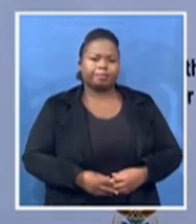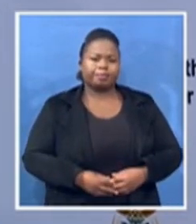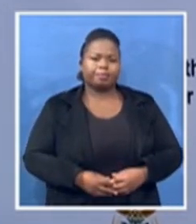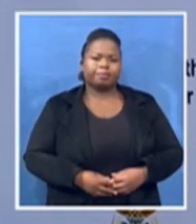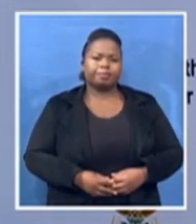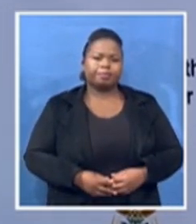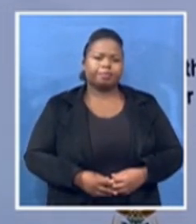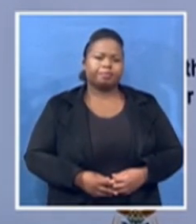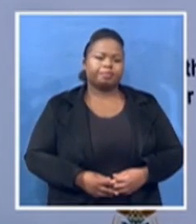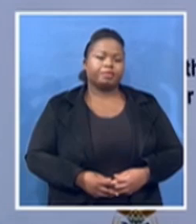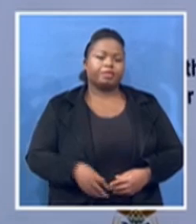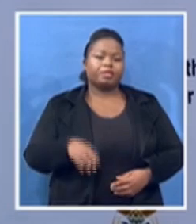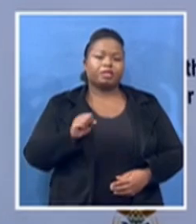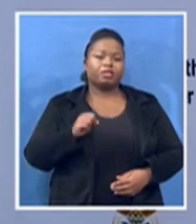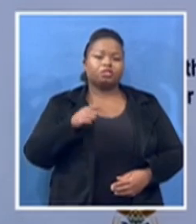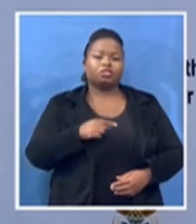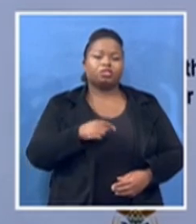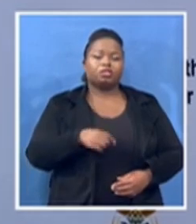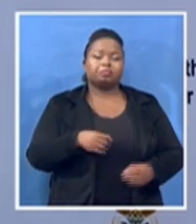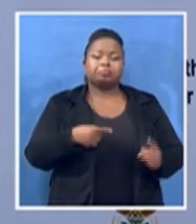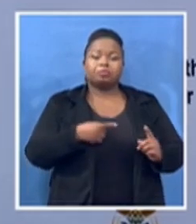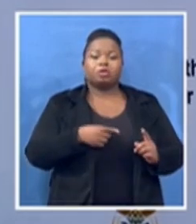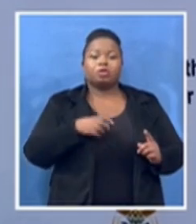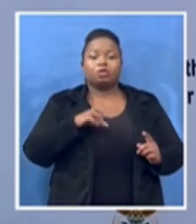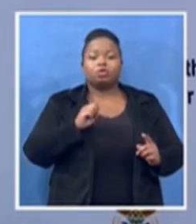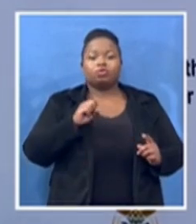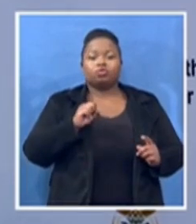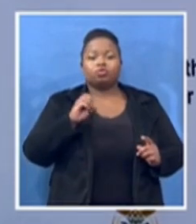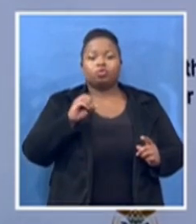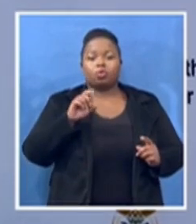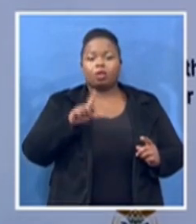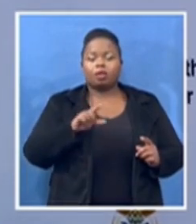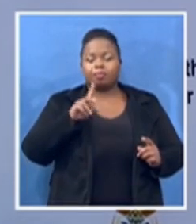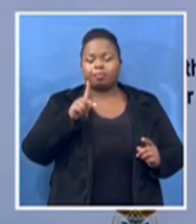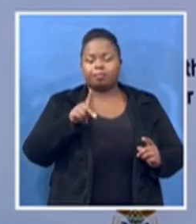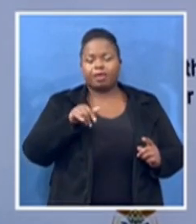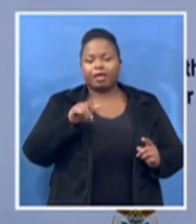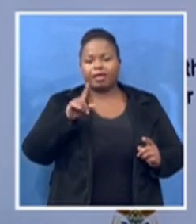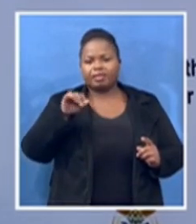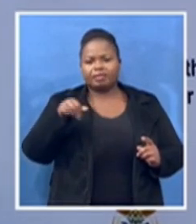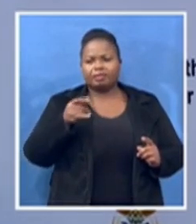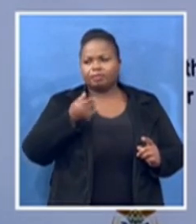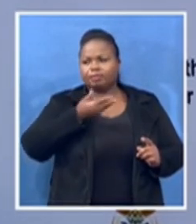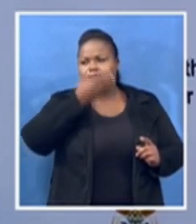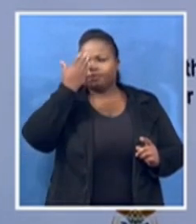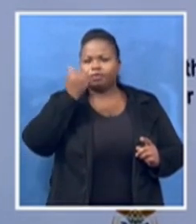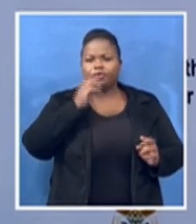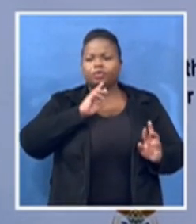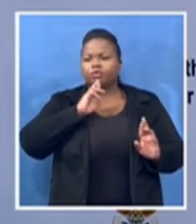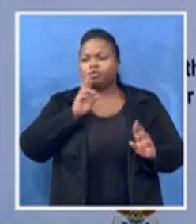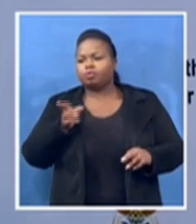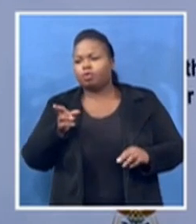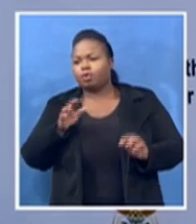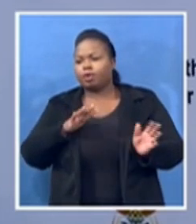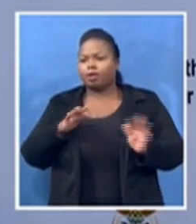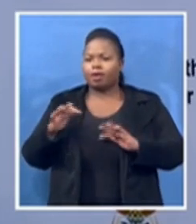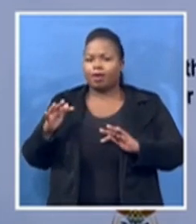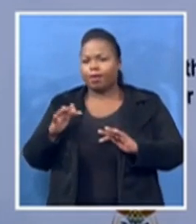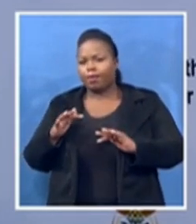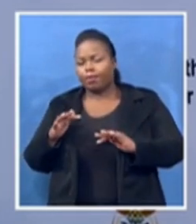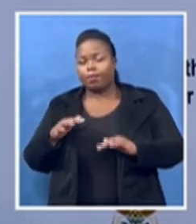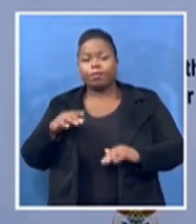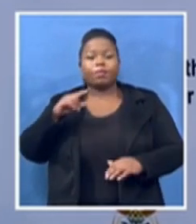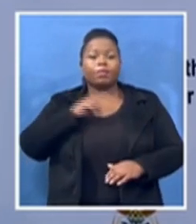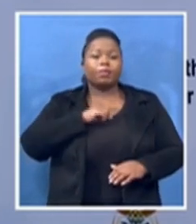I didn't know how to handle this kind of a situation because women had